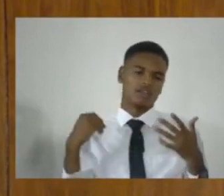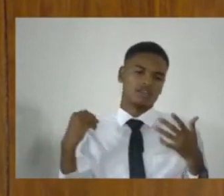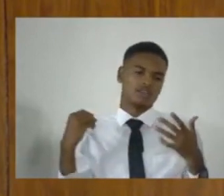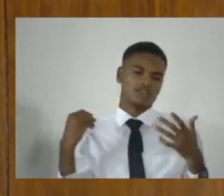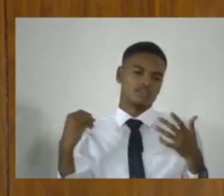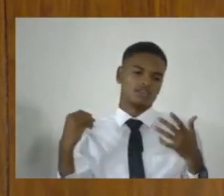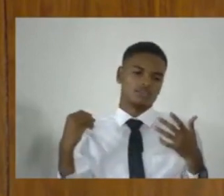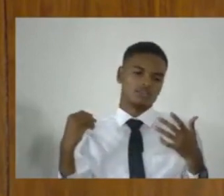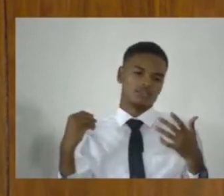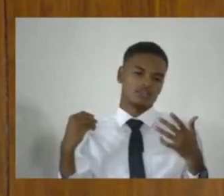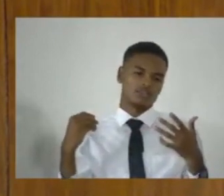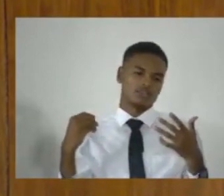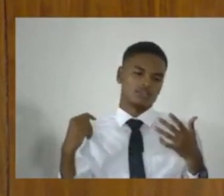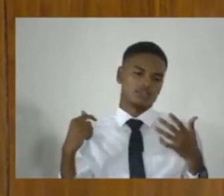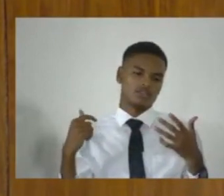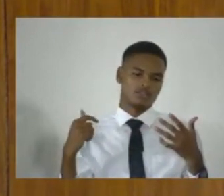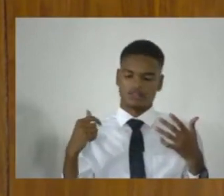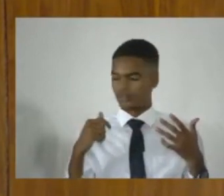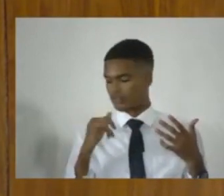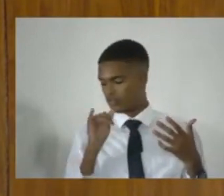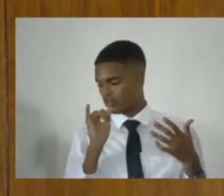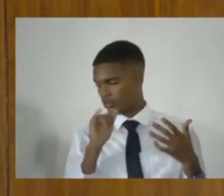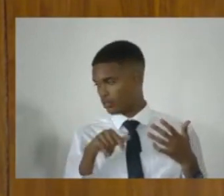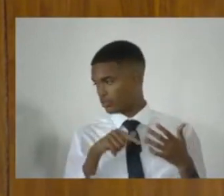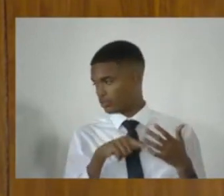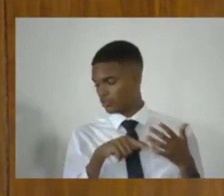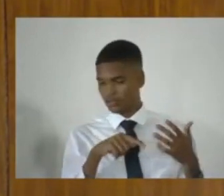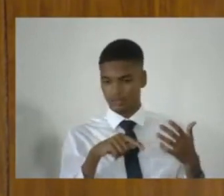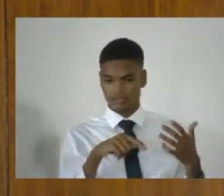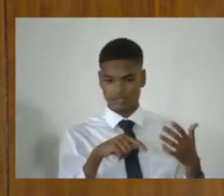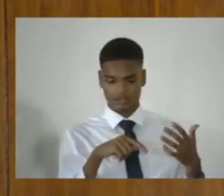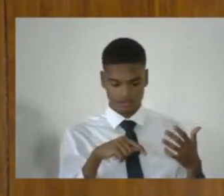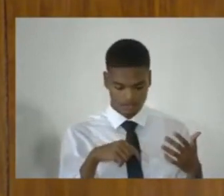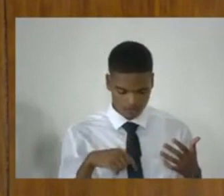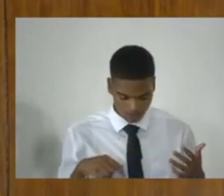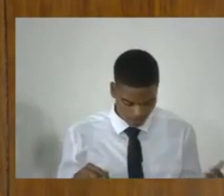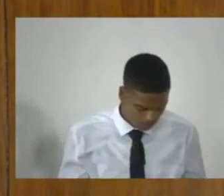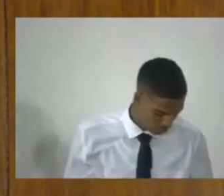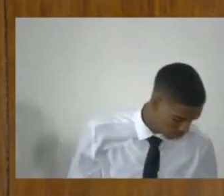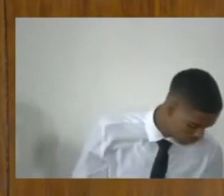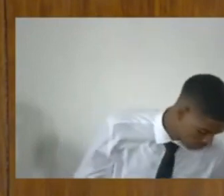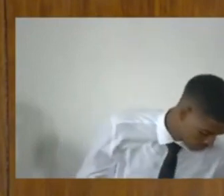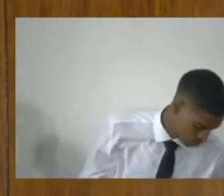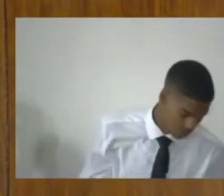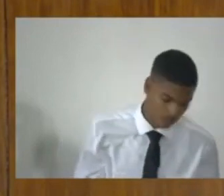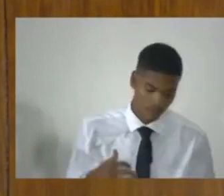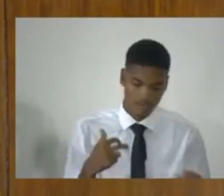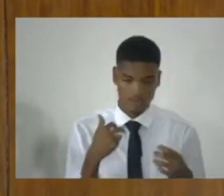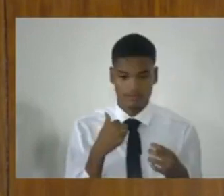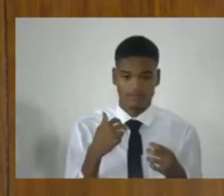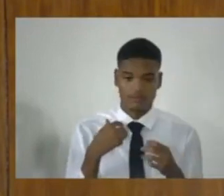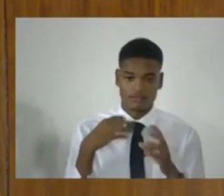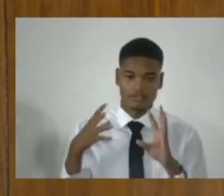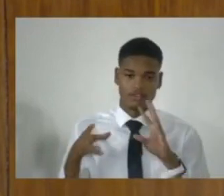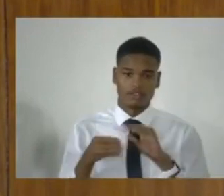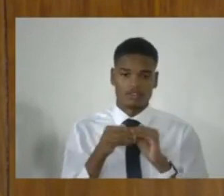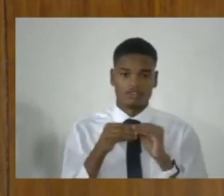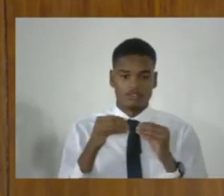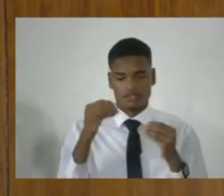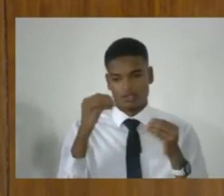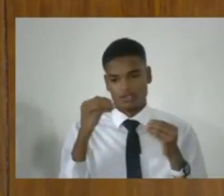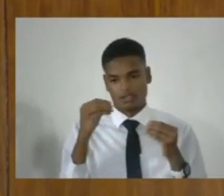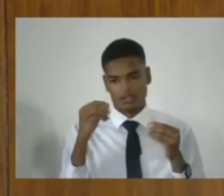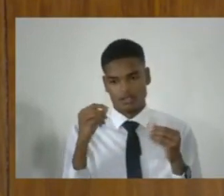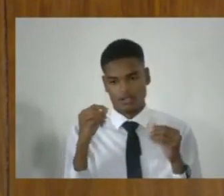And the amendment to the Extradition Act creates extraditable offenses or extradition offenses